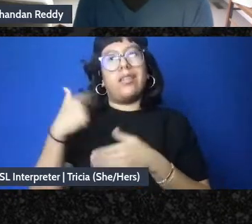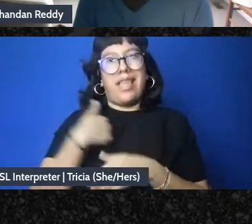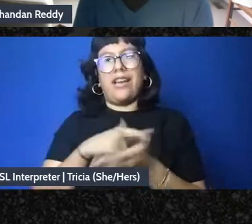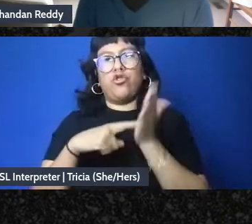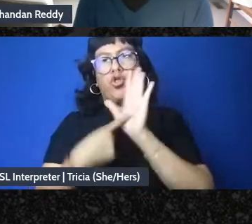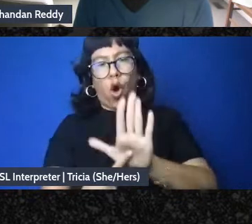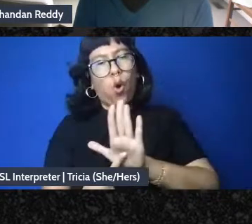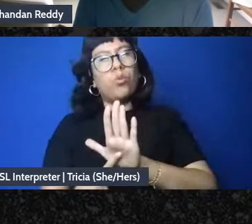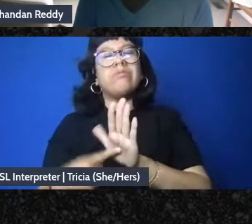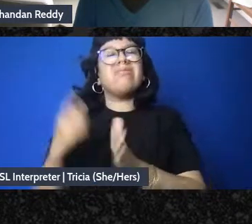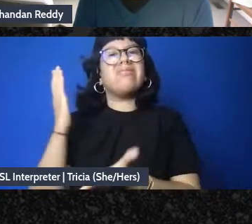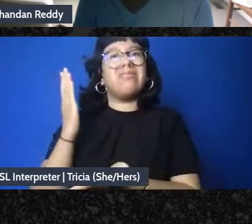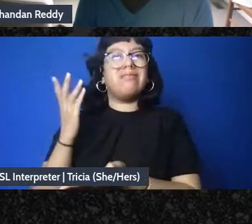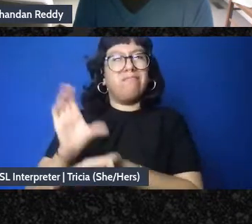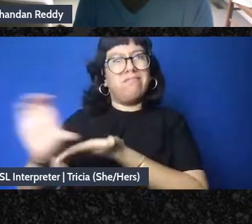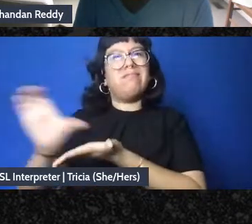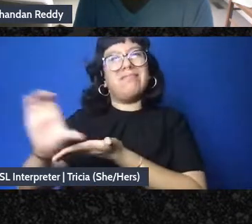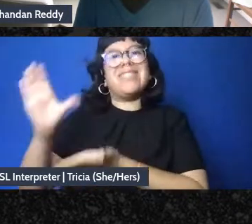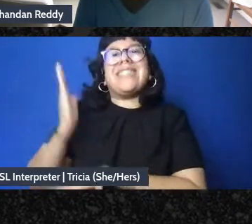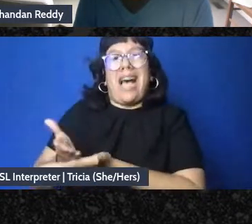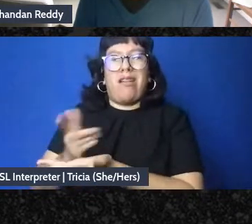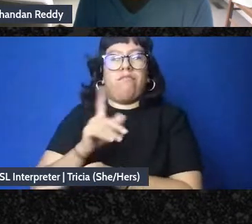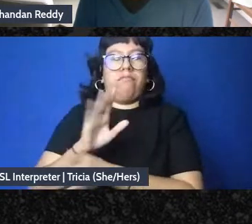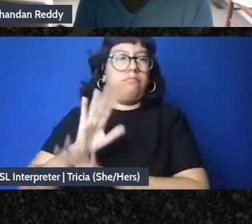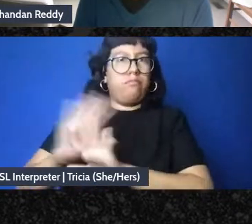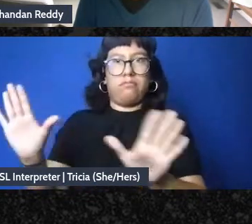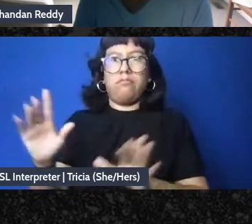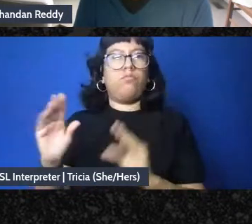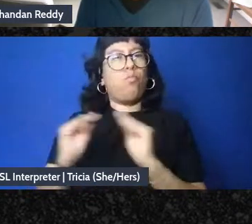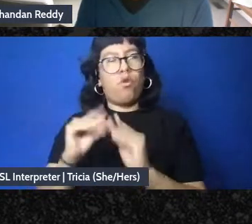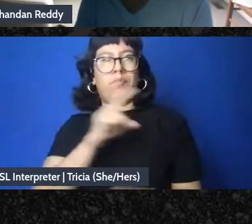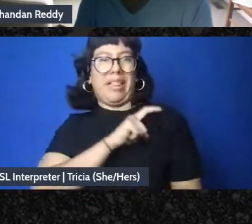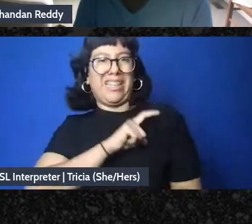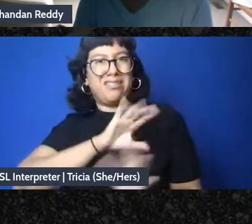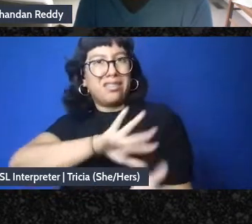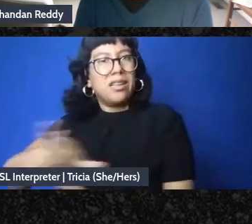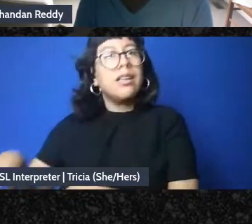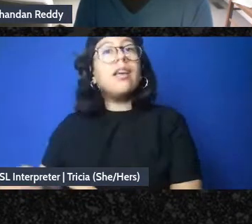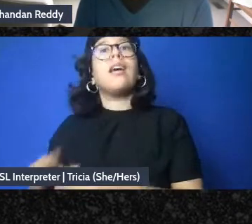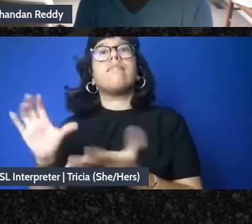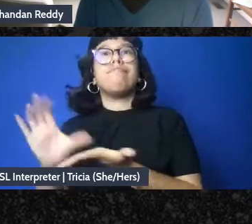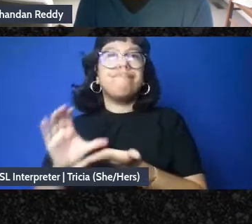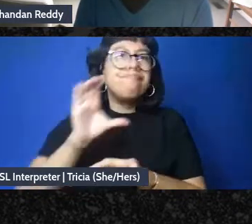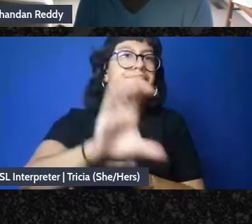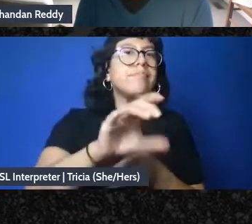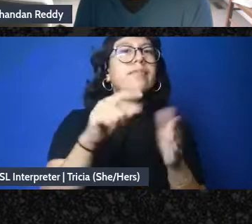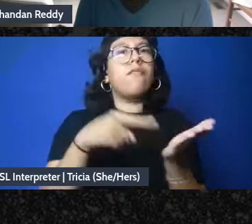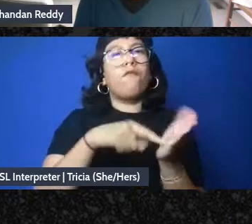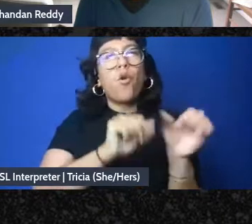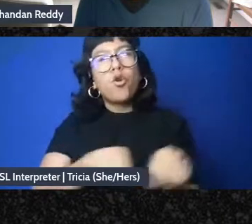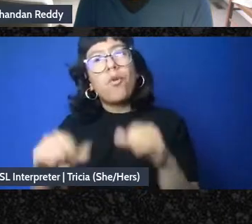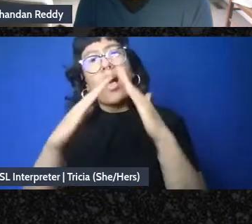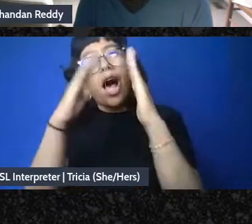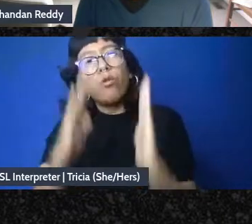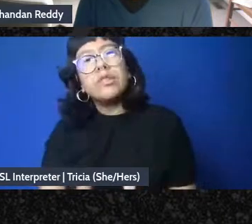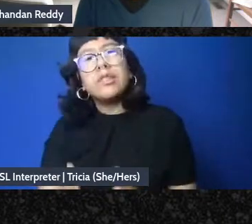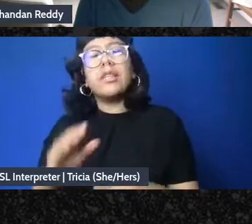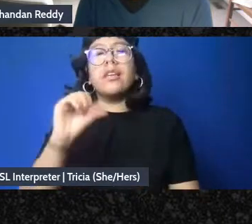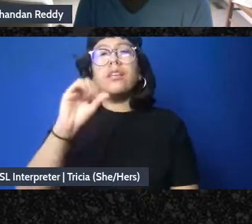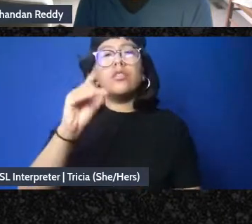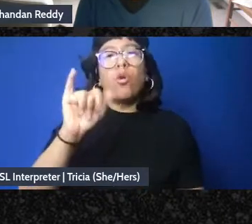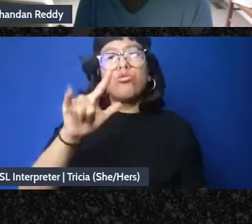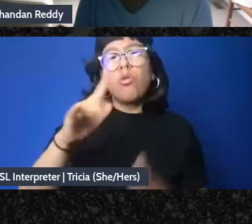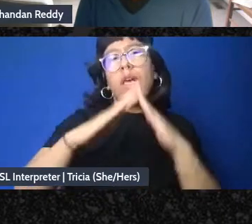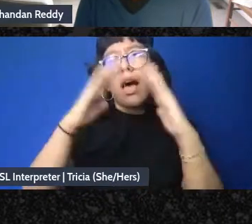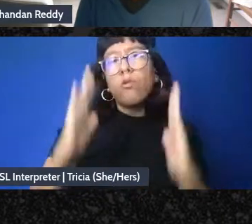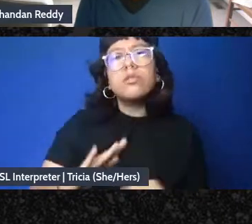the police with calls for funding for affordable housing transitional housing social housing of all kind and it's